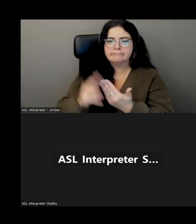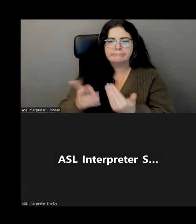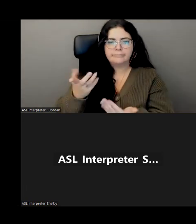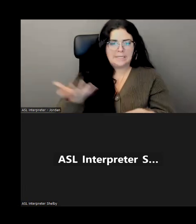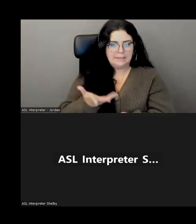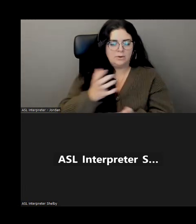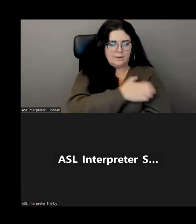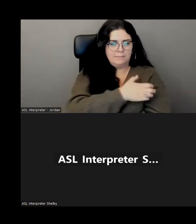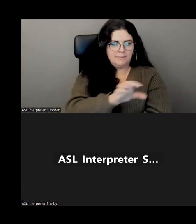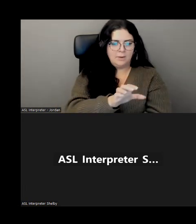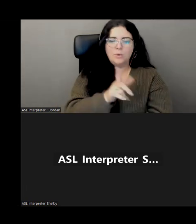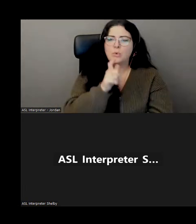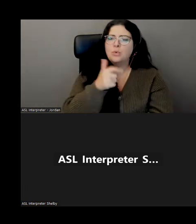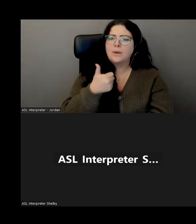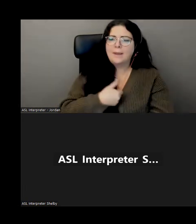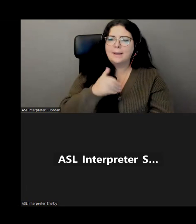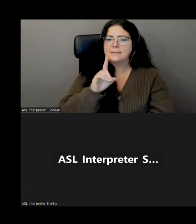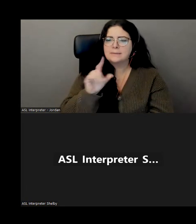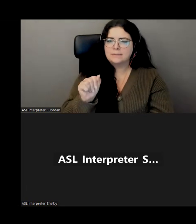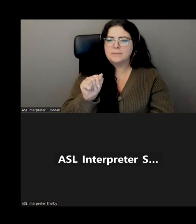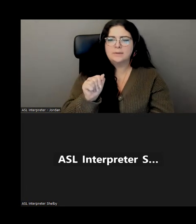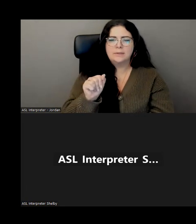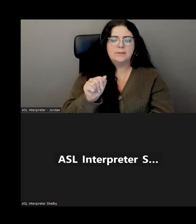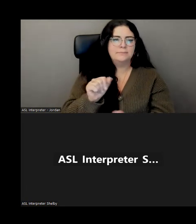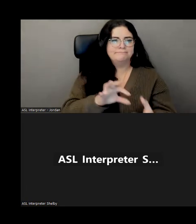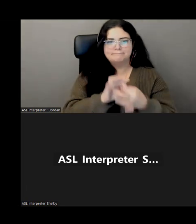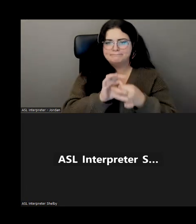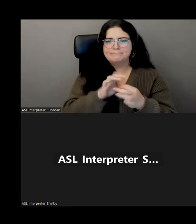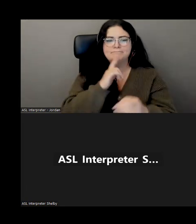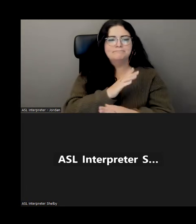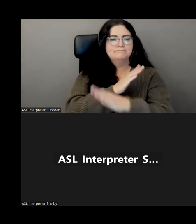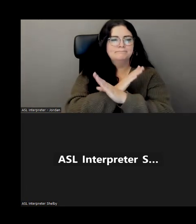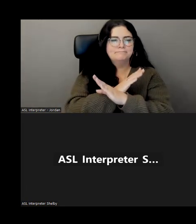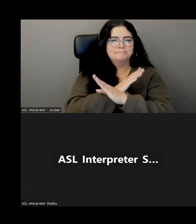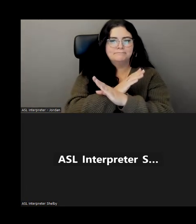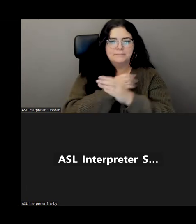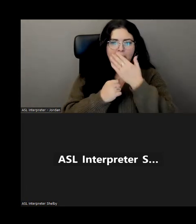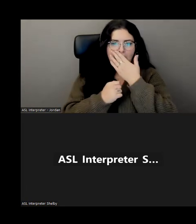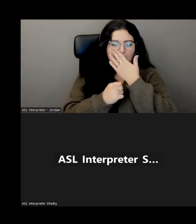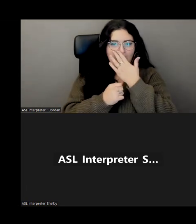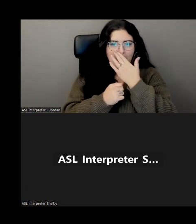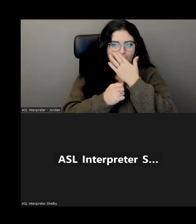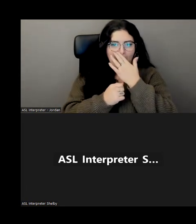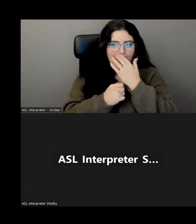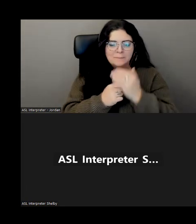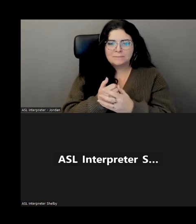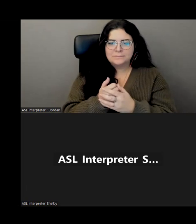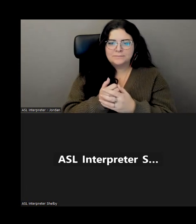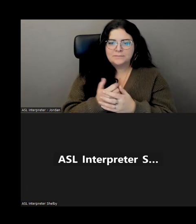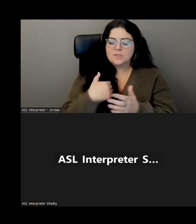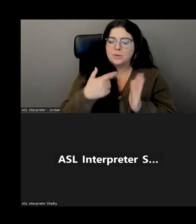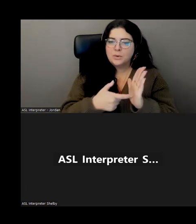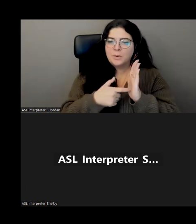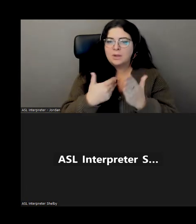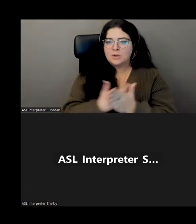that identify with disability related barriers. And for a lot of folks, we acquire new disability related